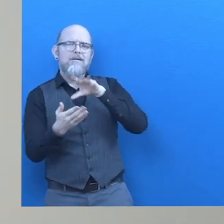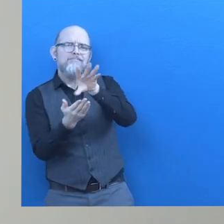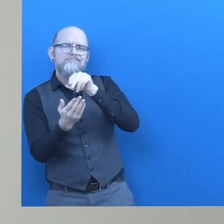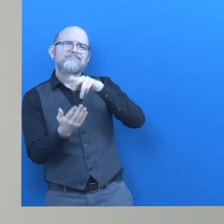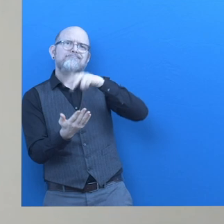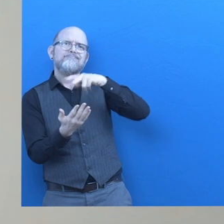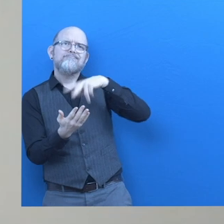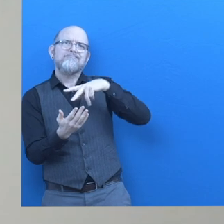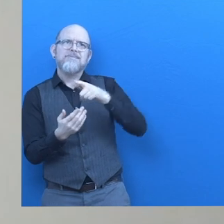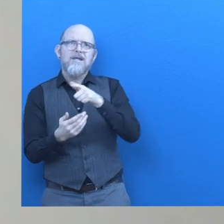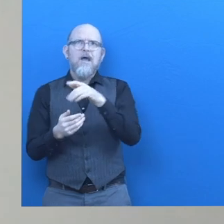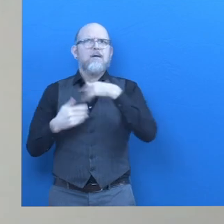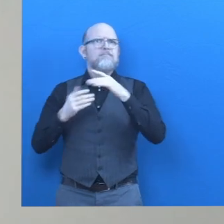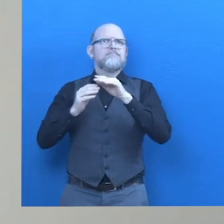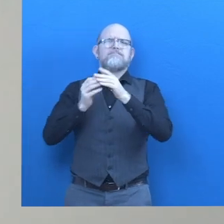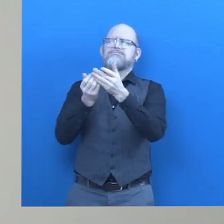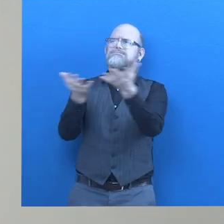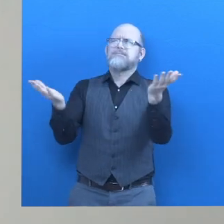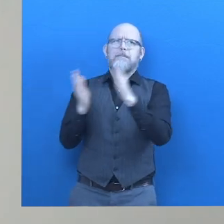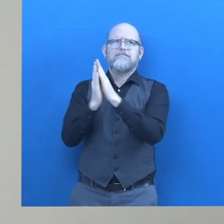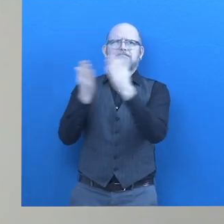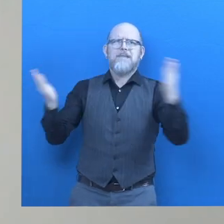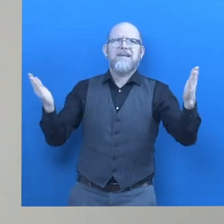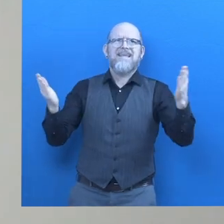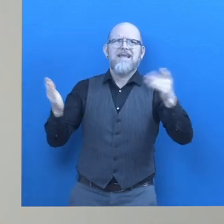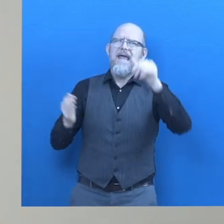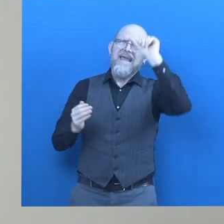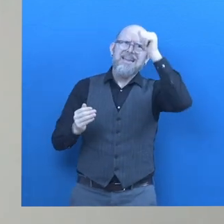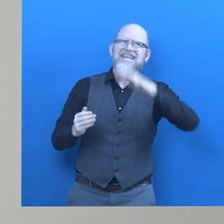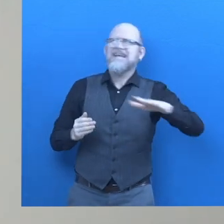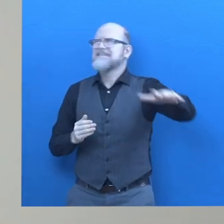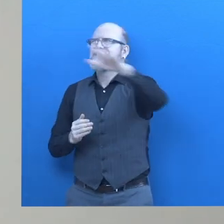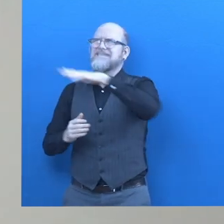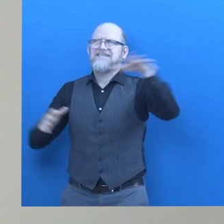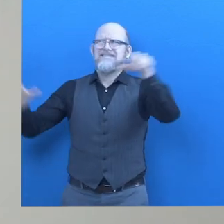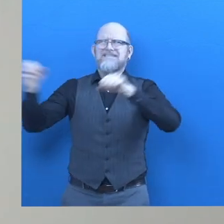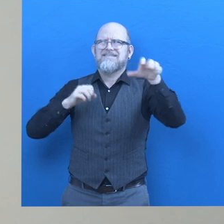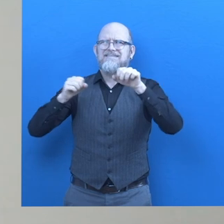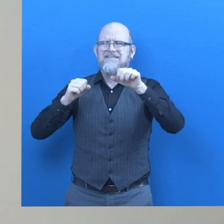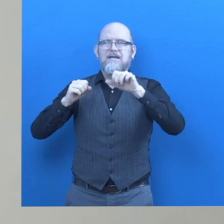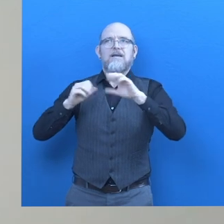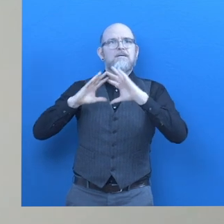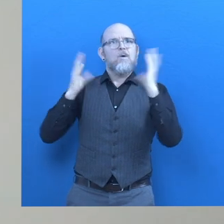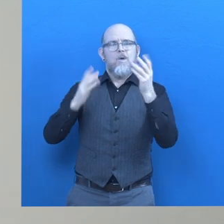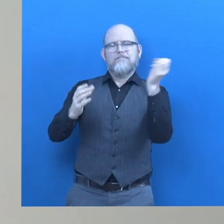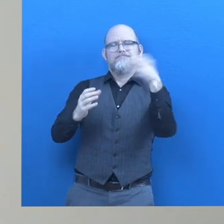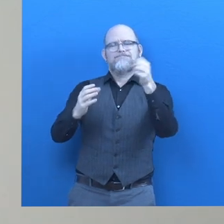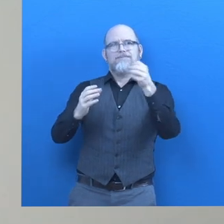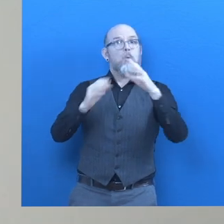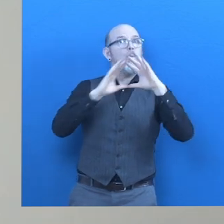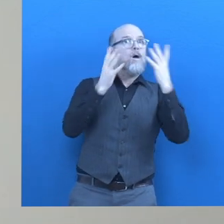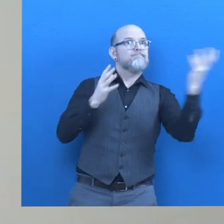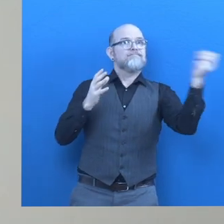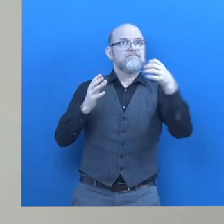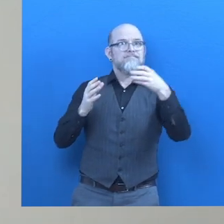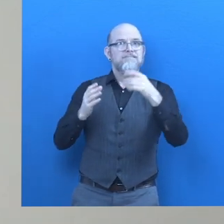created in accessible format from the whole country together becoming a national repository as a service provider we are